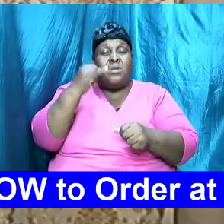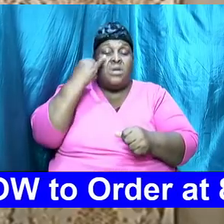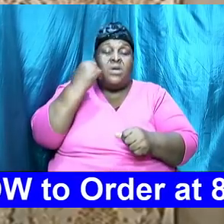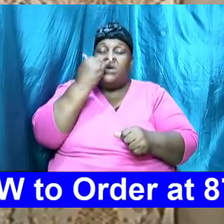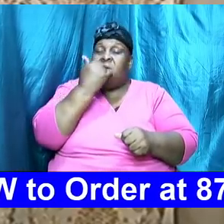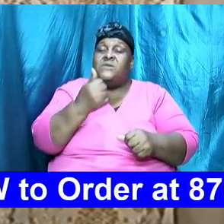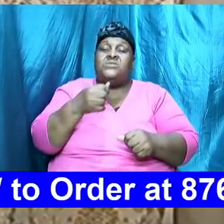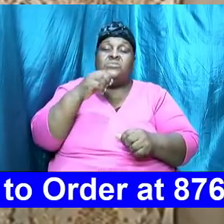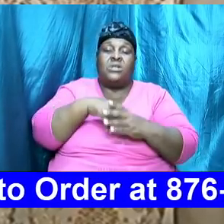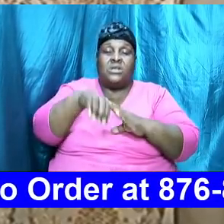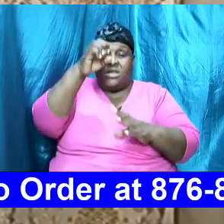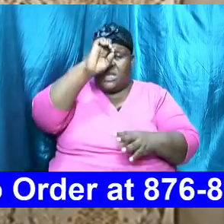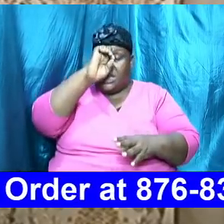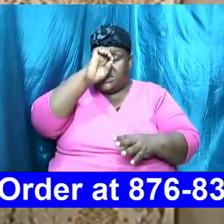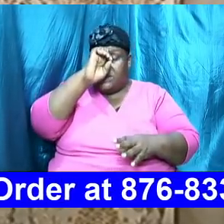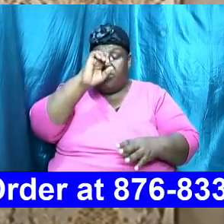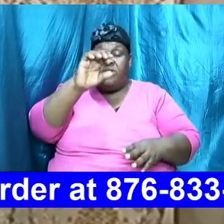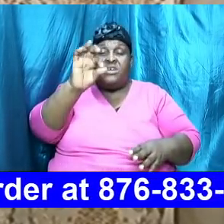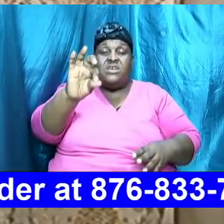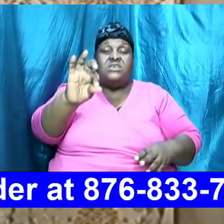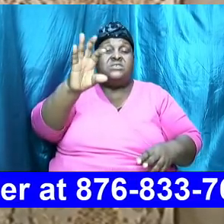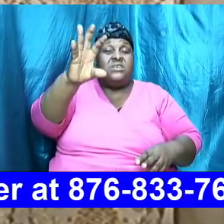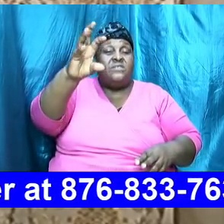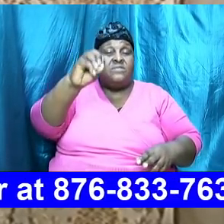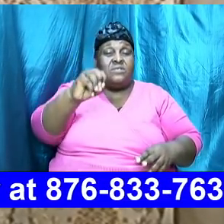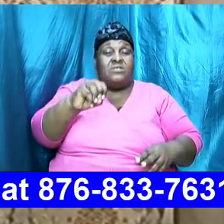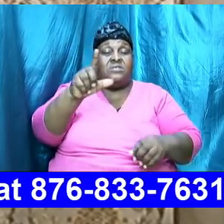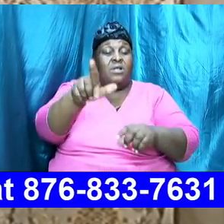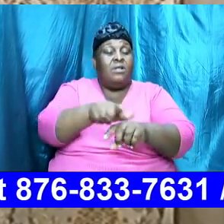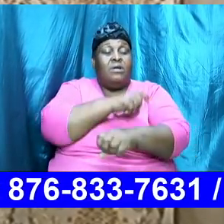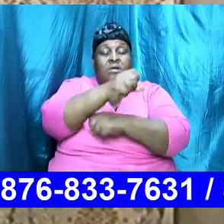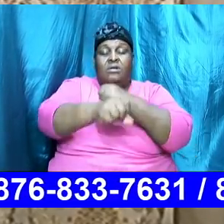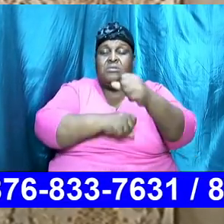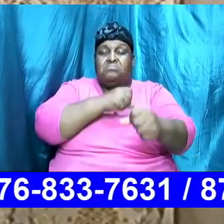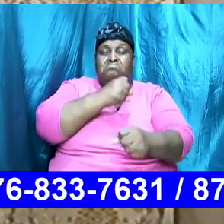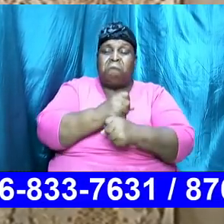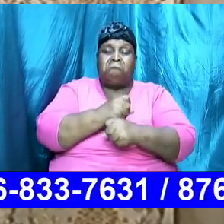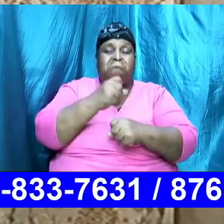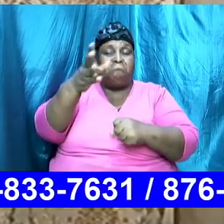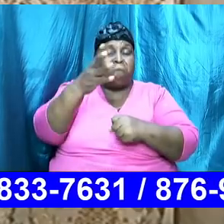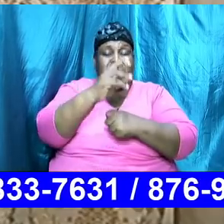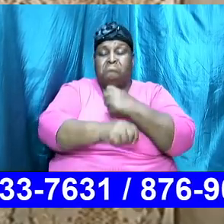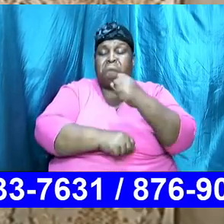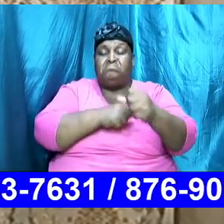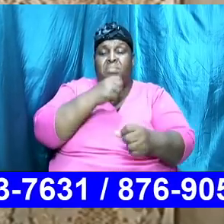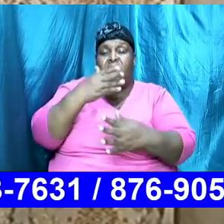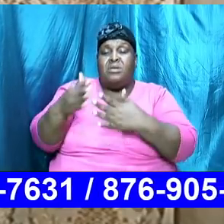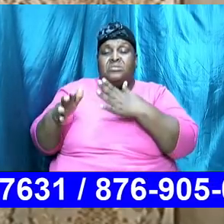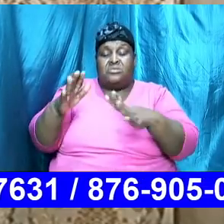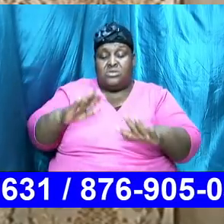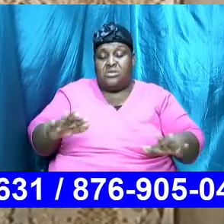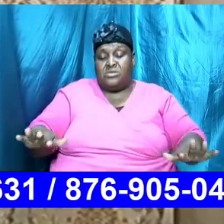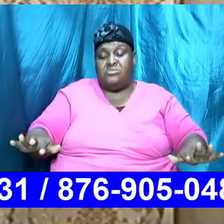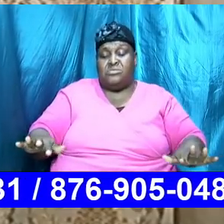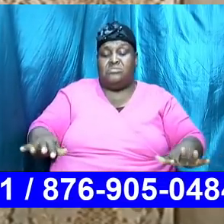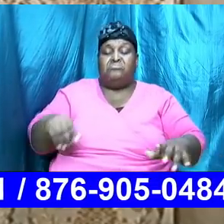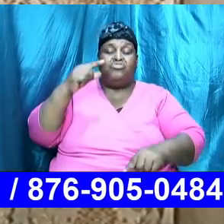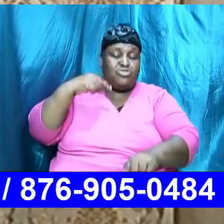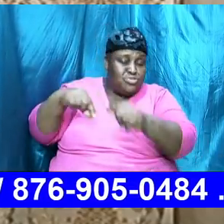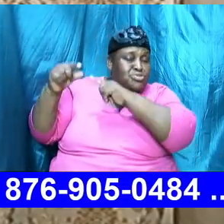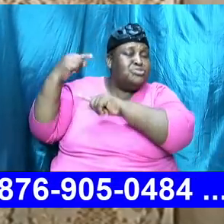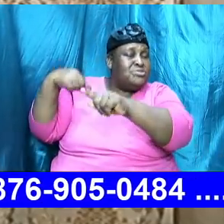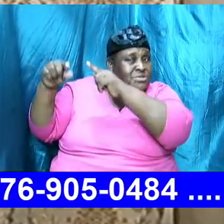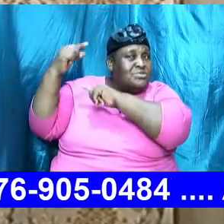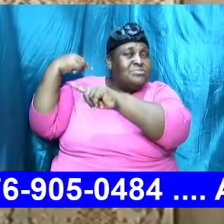and in that time those folks had children and those children had their children and their children had their children and so